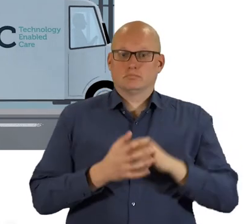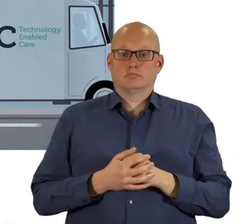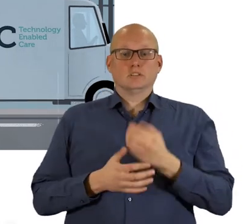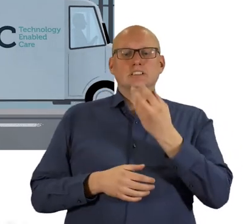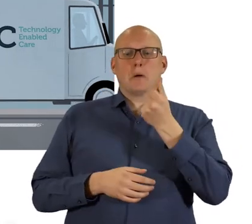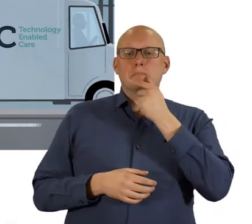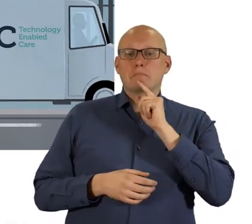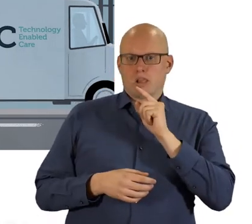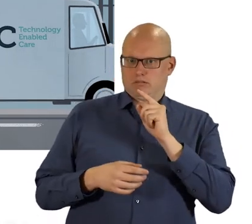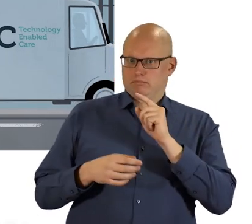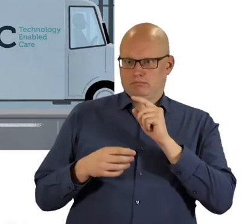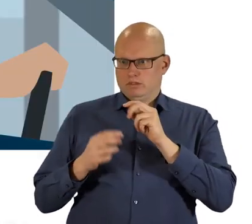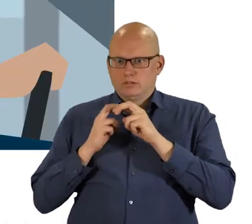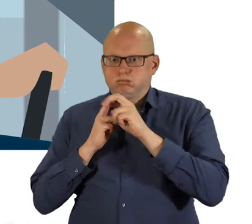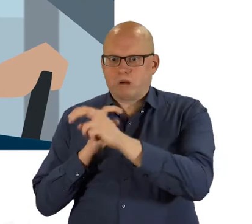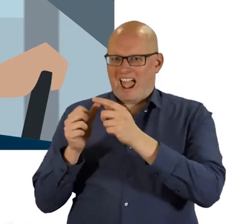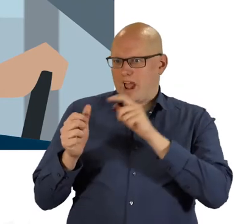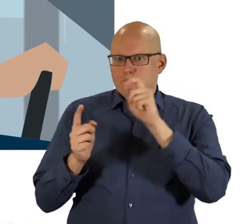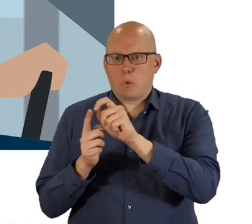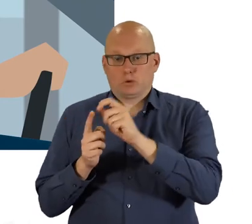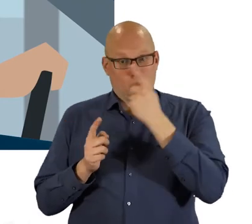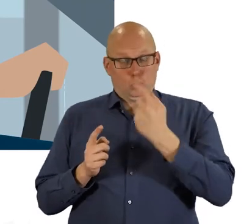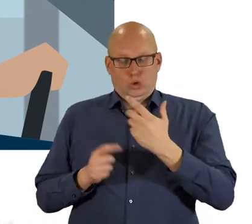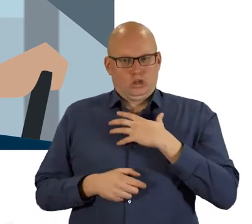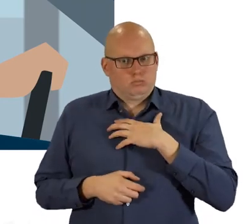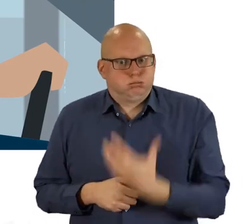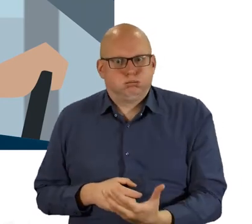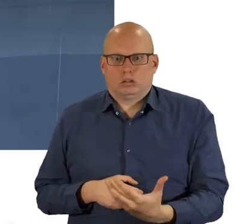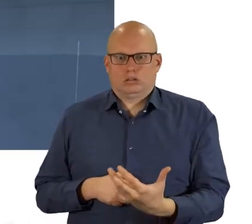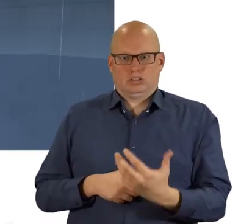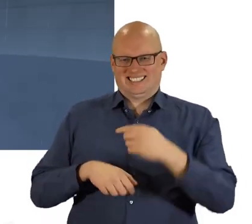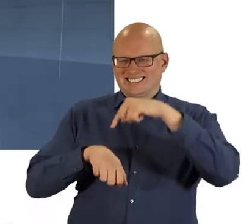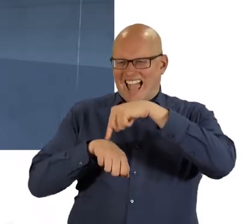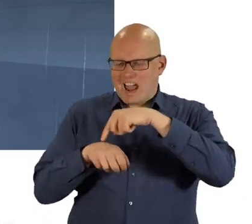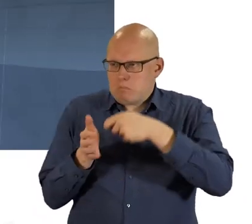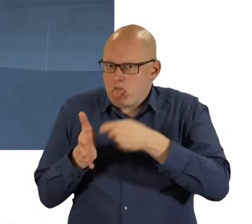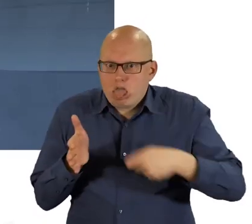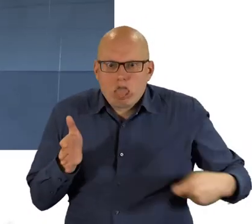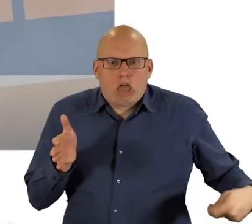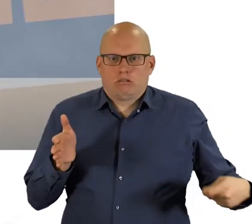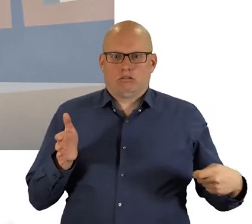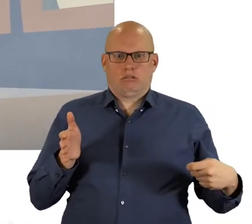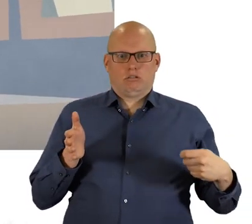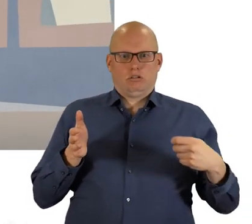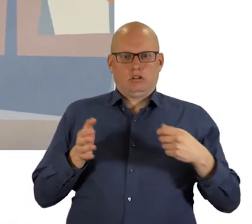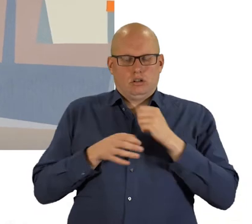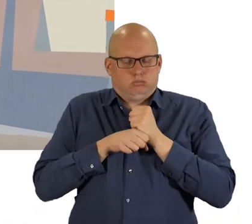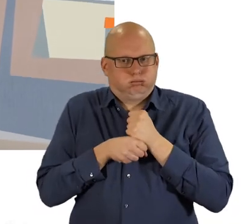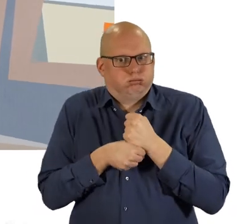For some people, travelling for an appointment can be tiring, time-consuming,